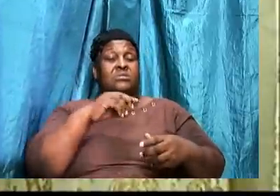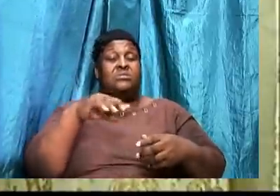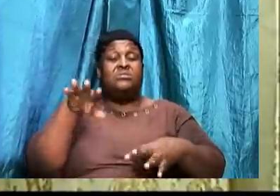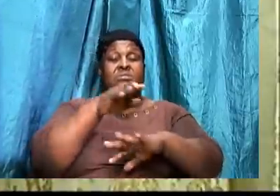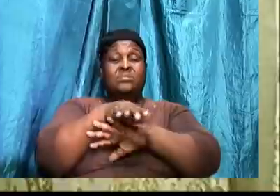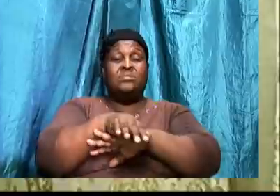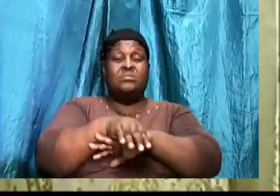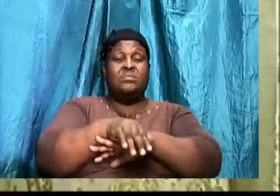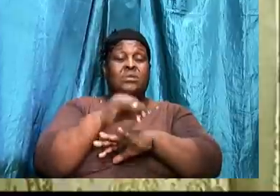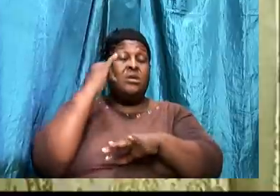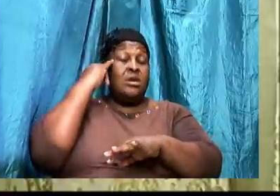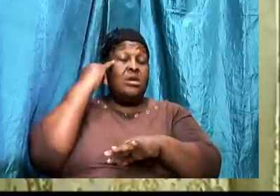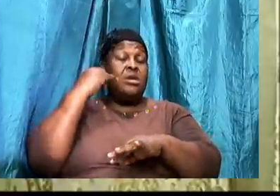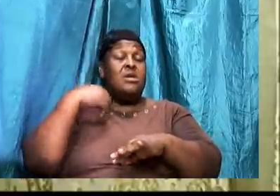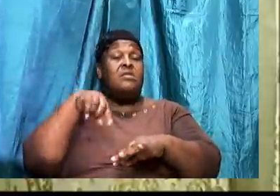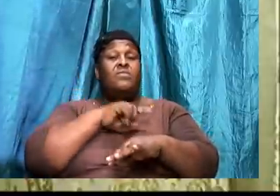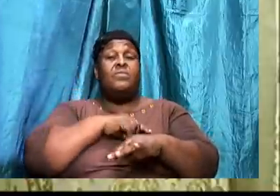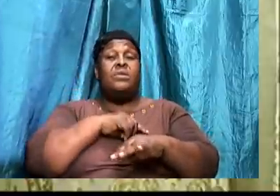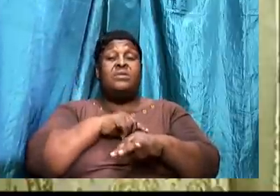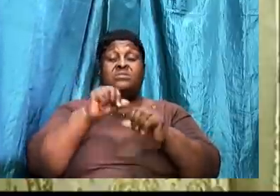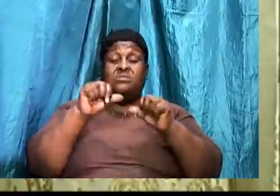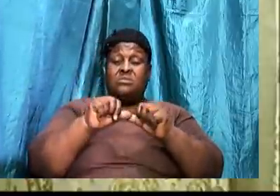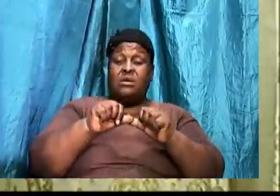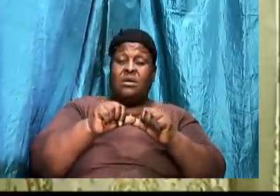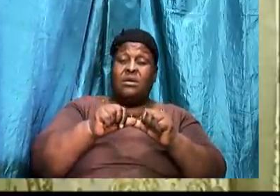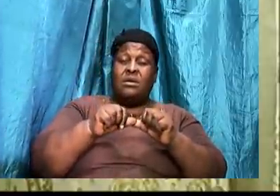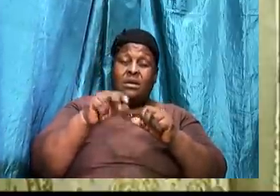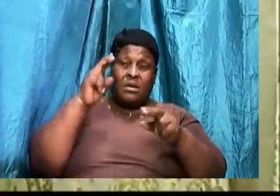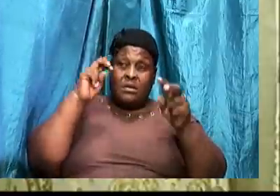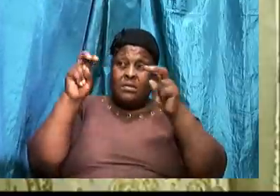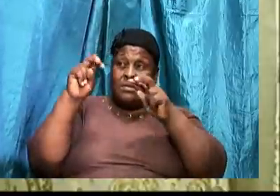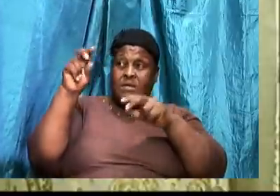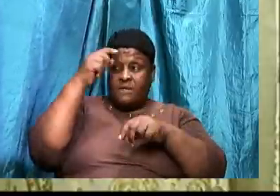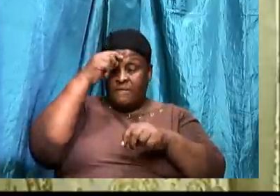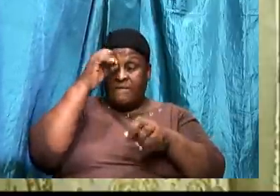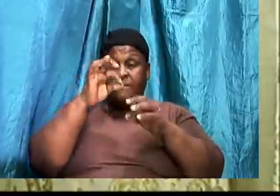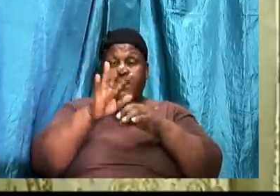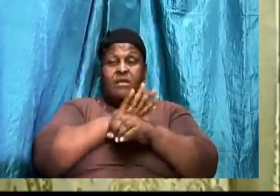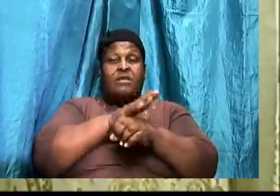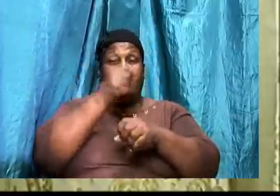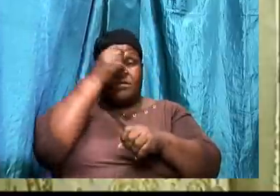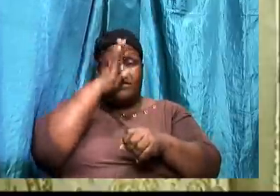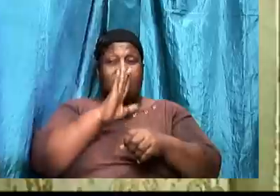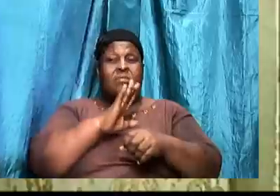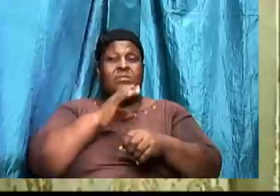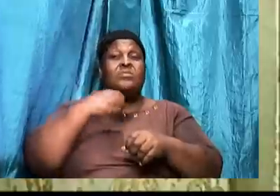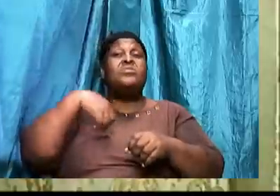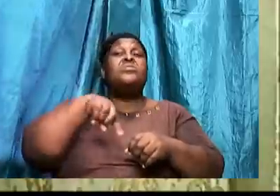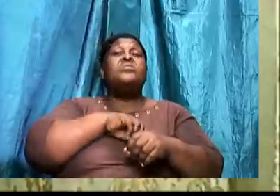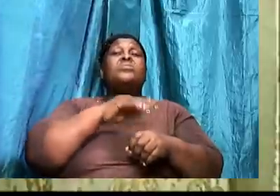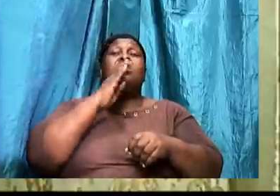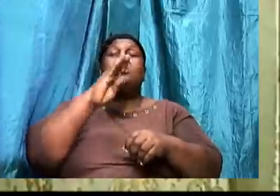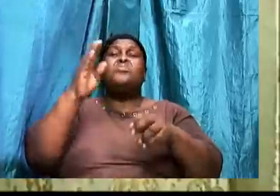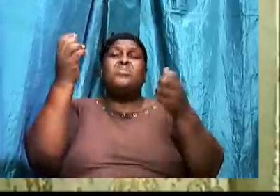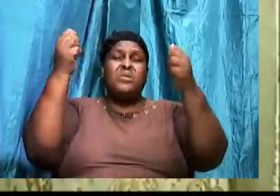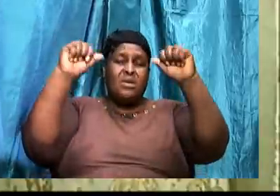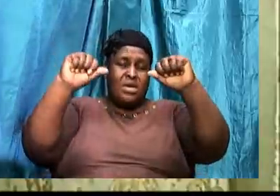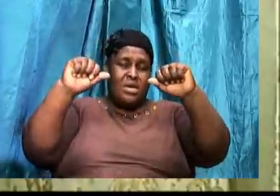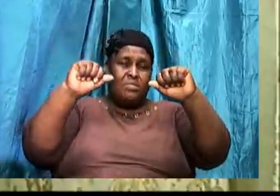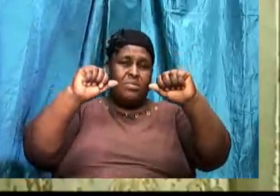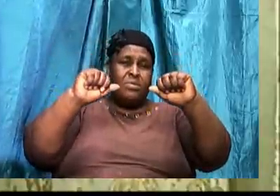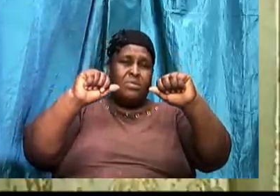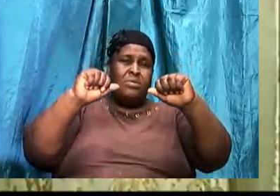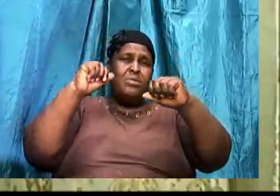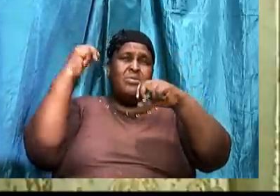if we remain vigilant. And faithful to God. That we will be able to overcome.